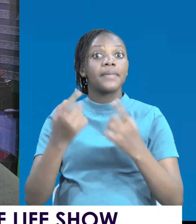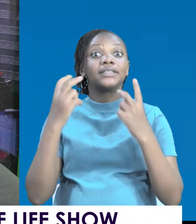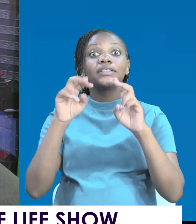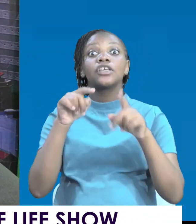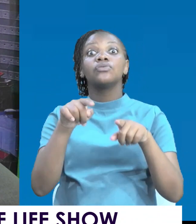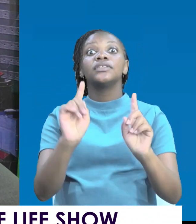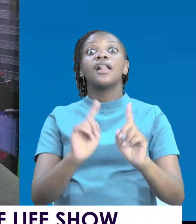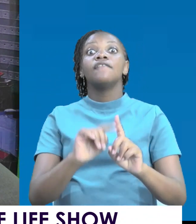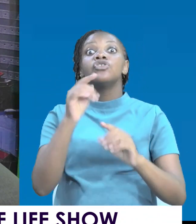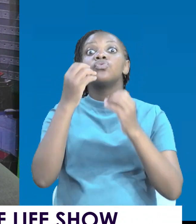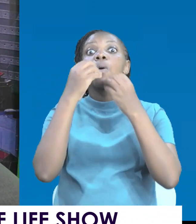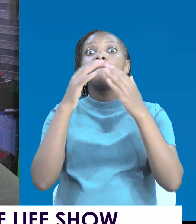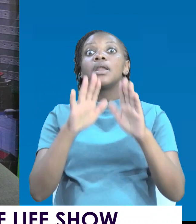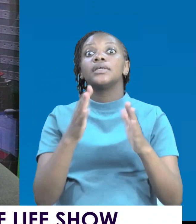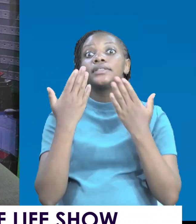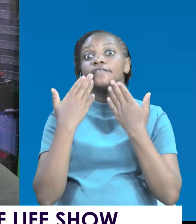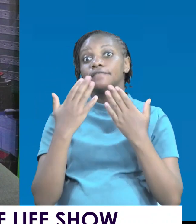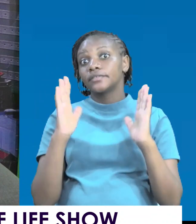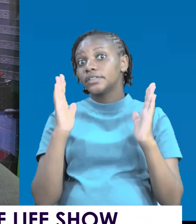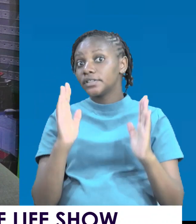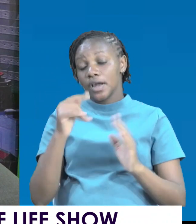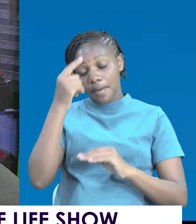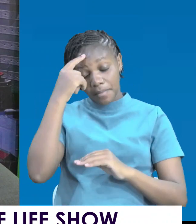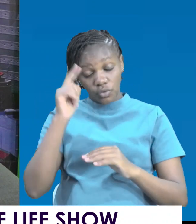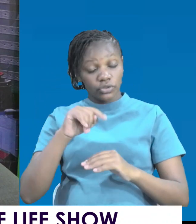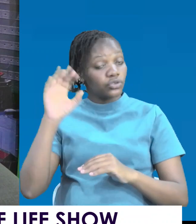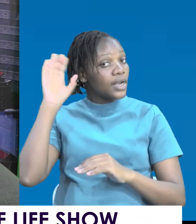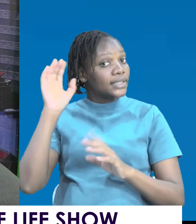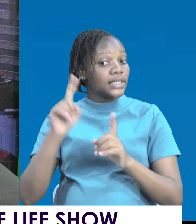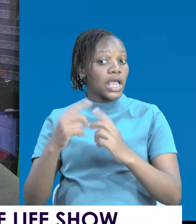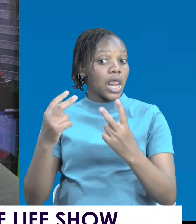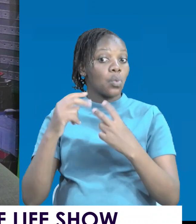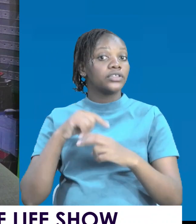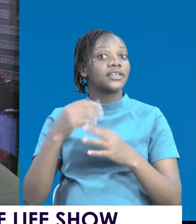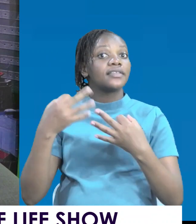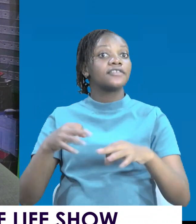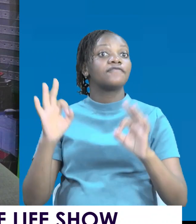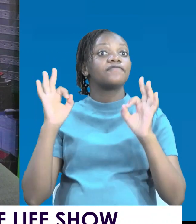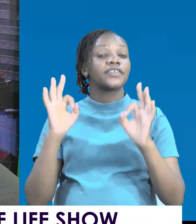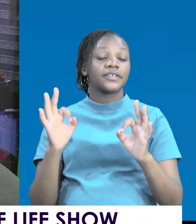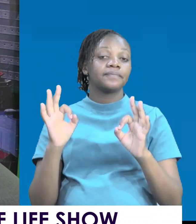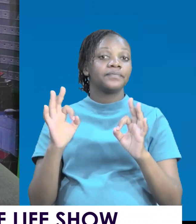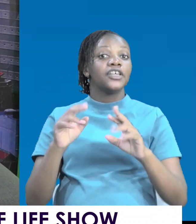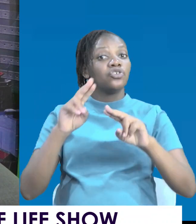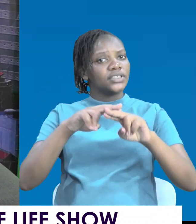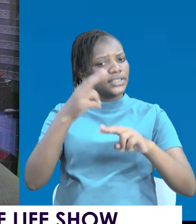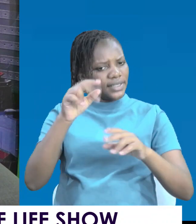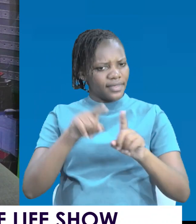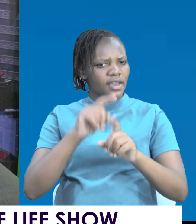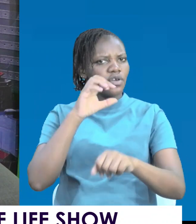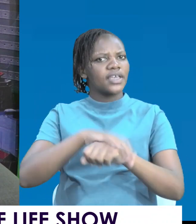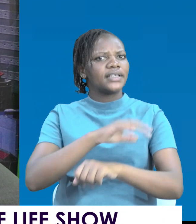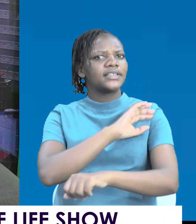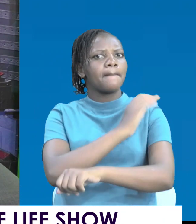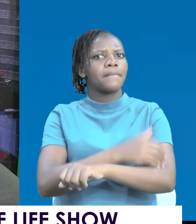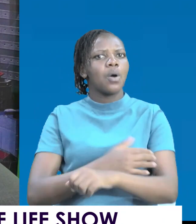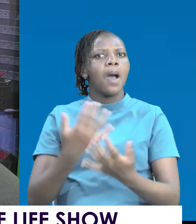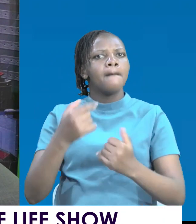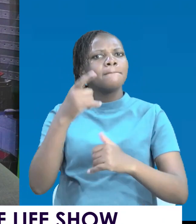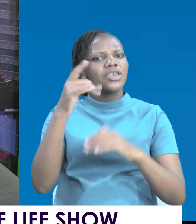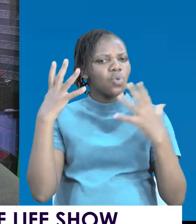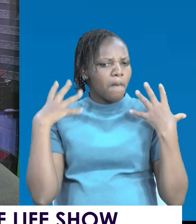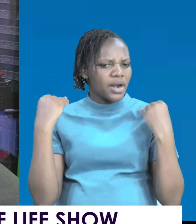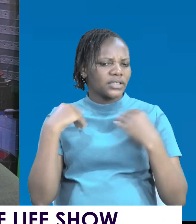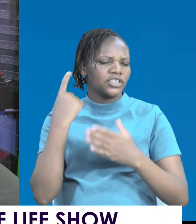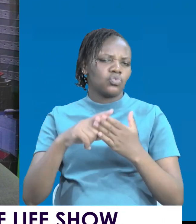at you. You are blessed. You are listening to this for free. Sitted there. And you are obtaining power. May you practice the